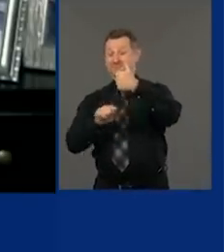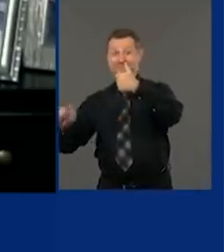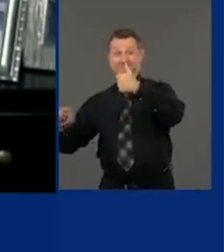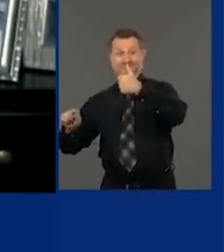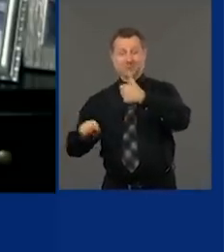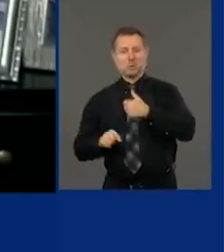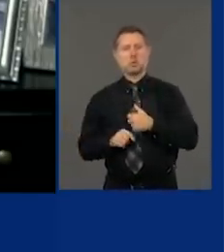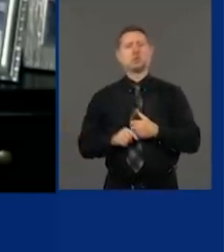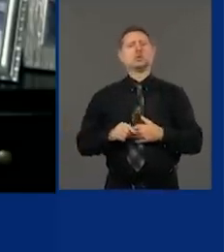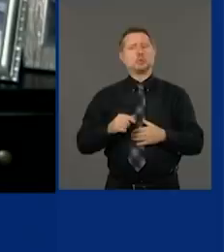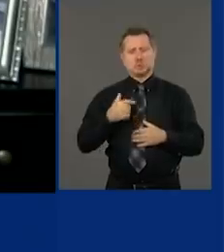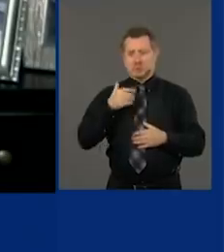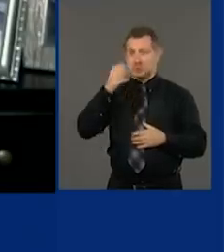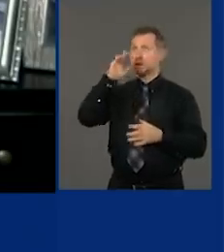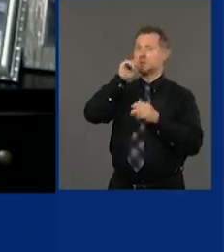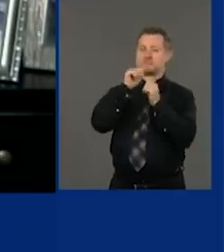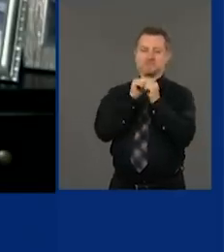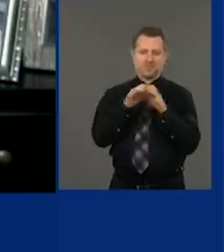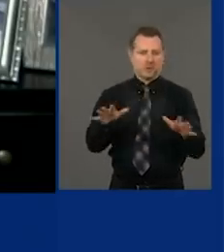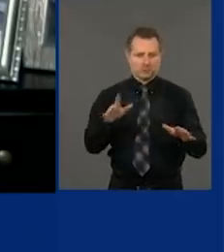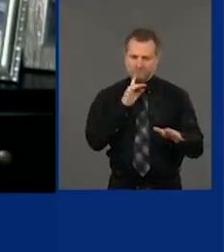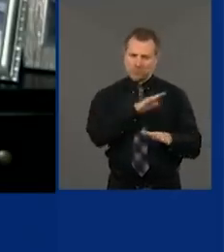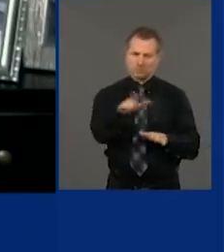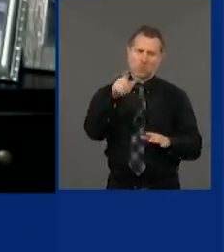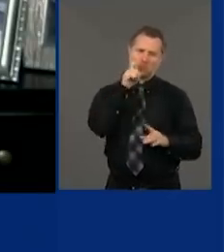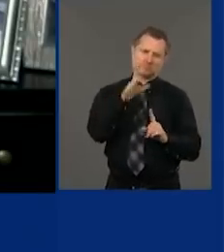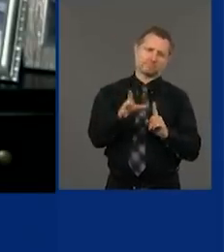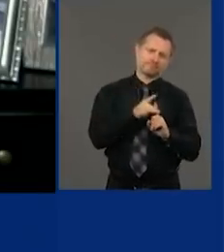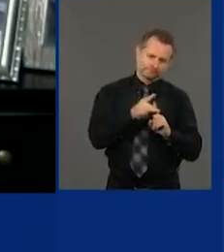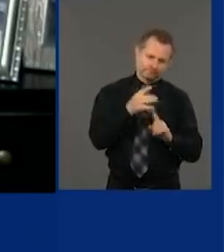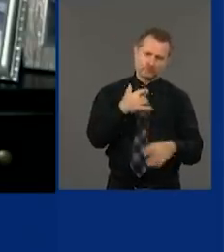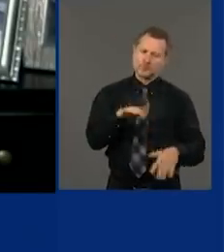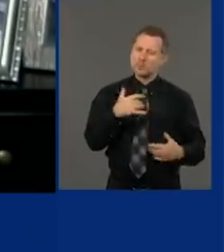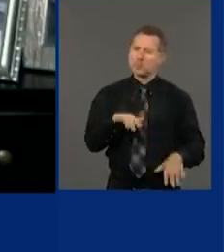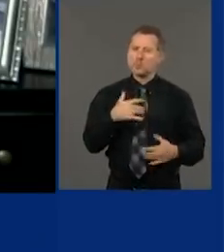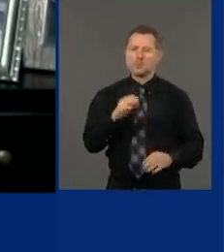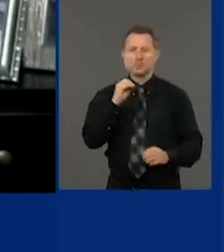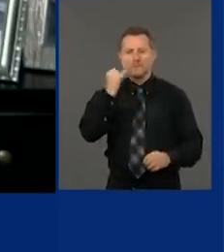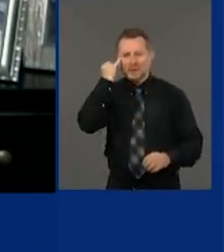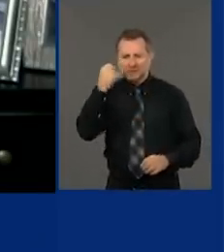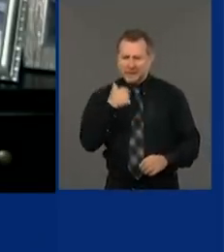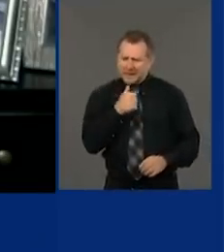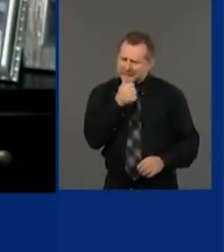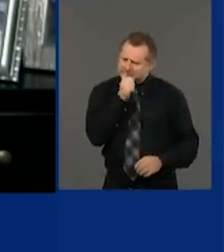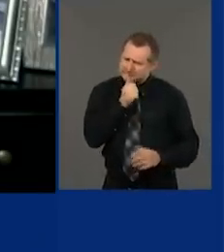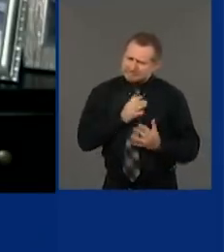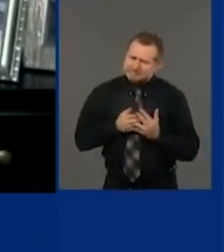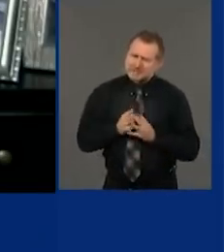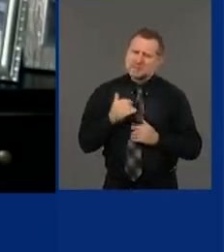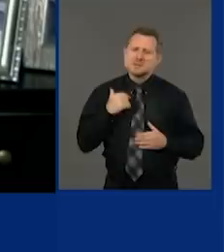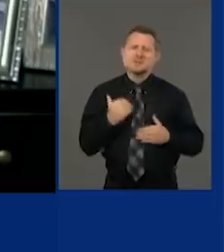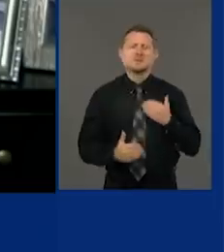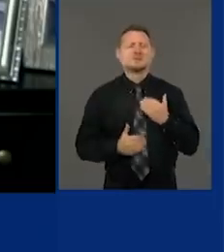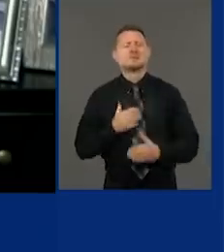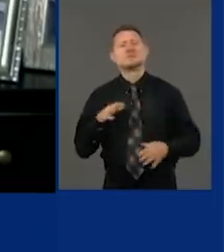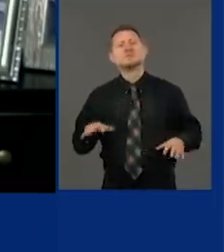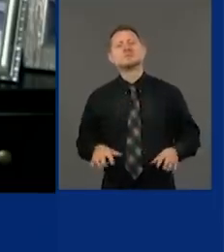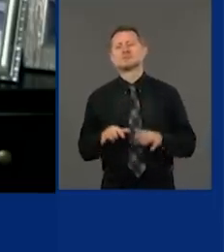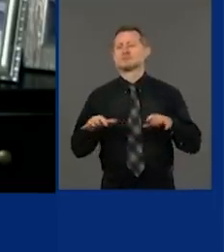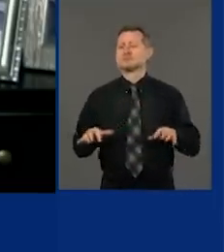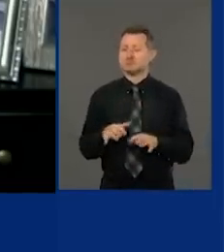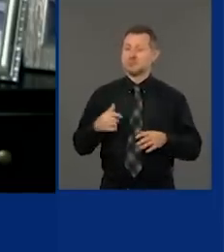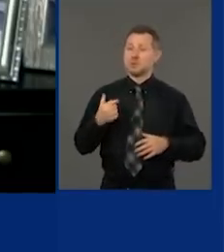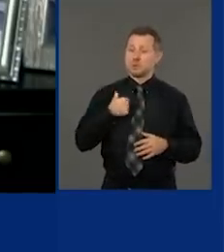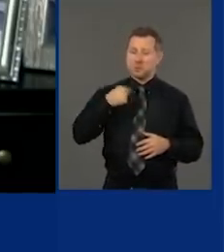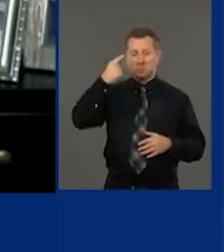own. And I had no idea that we would have to go it alone in so many ways. I thought that it was more geared towards the lack of